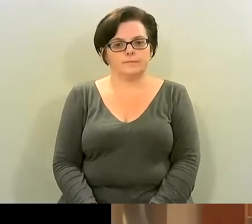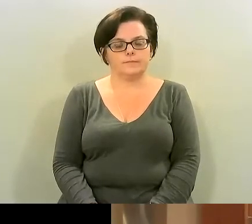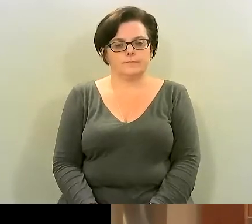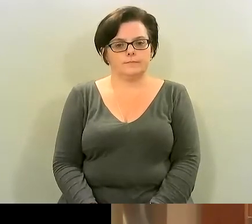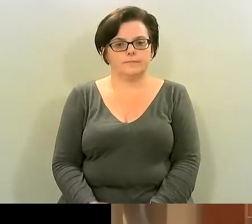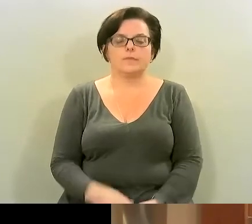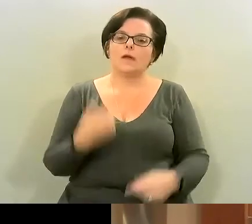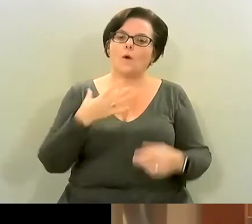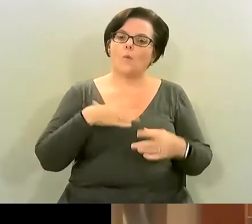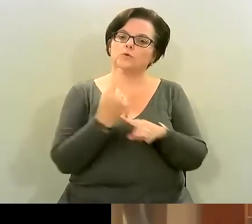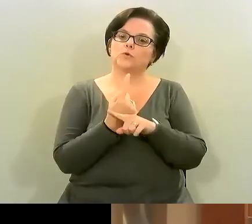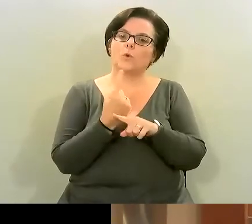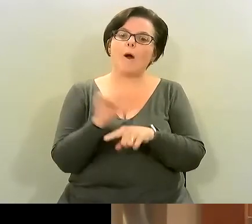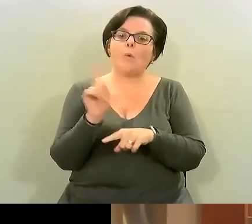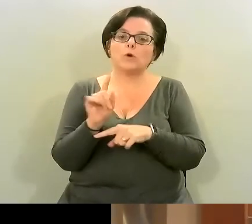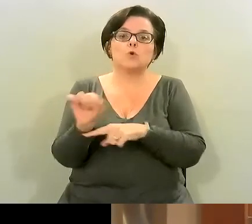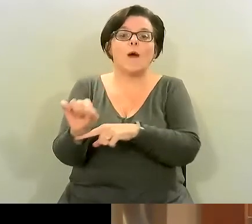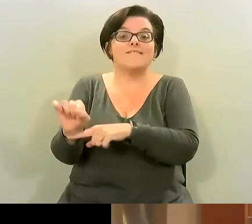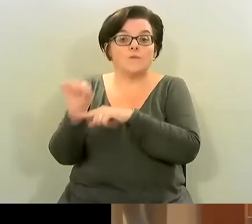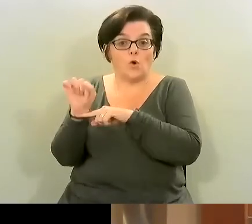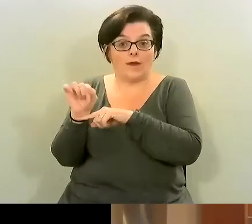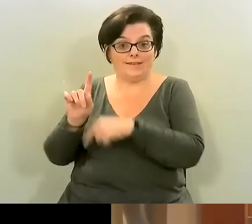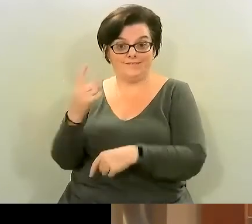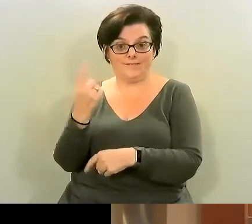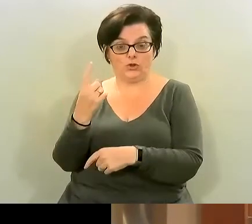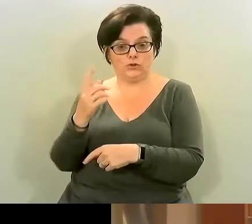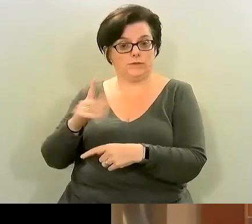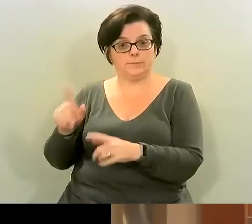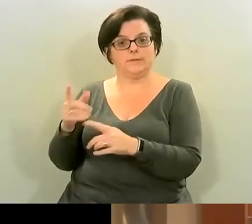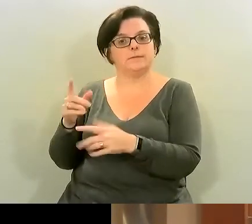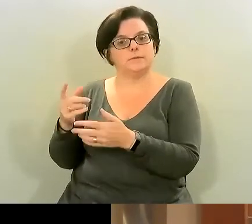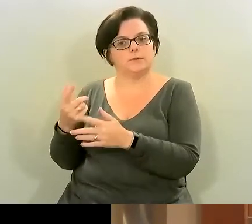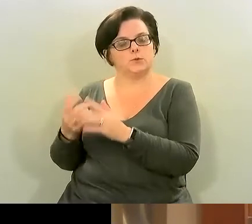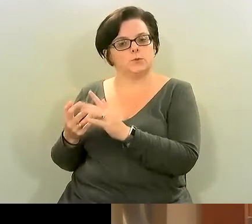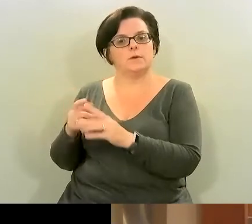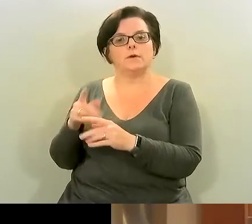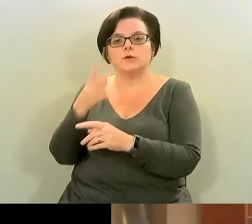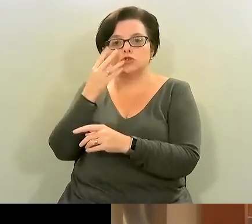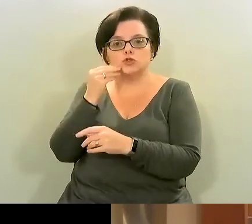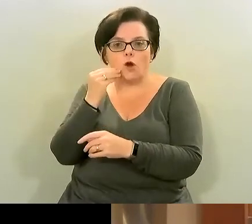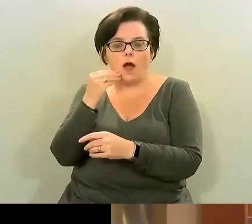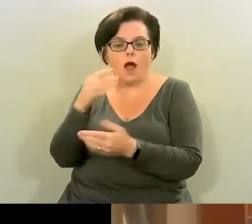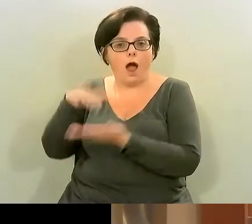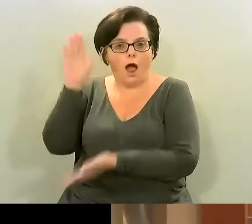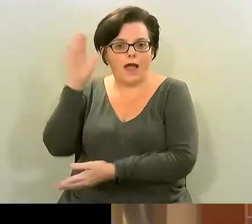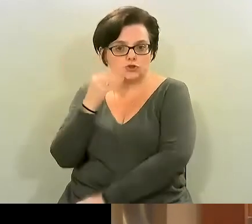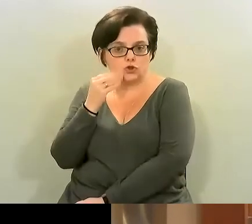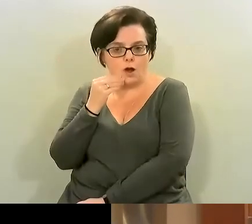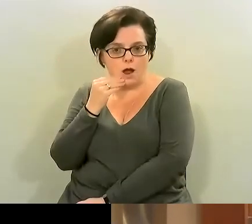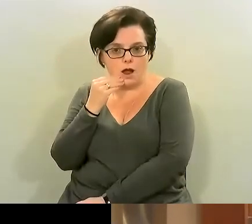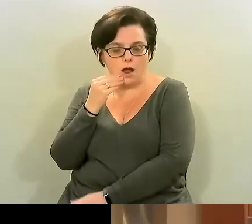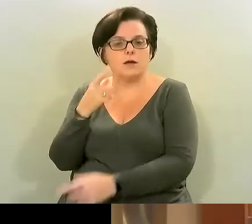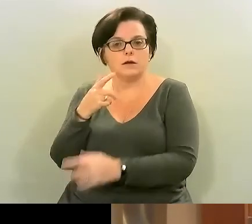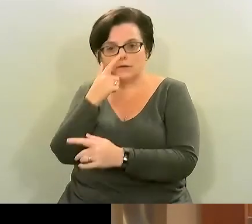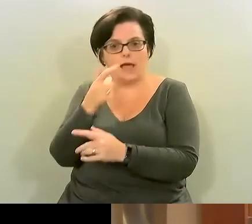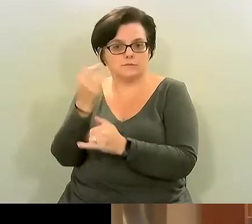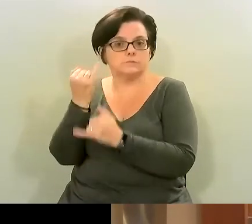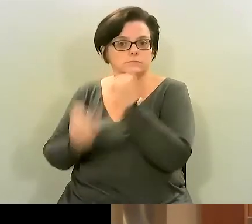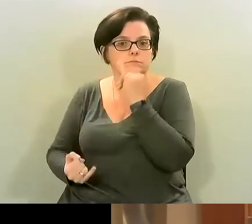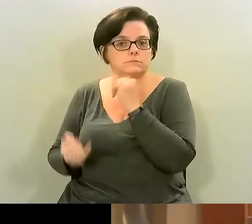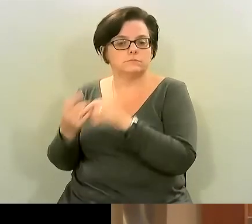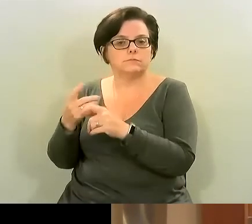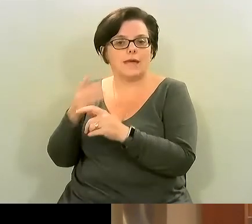avoid first so that you know the things that worsen anxiety added sugars worsen anxiety studies have actually shown this